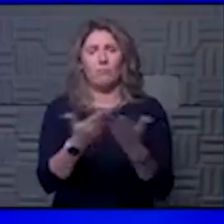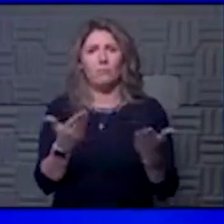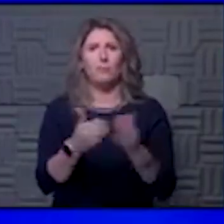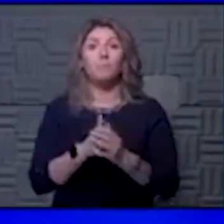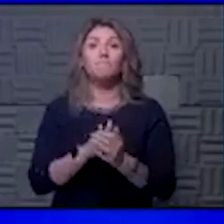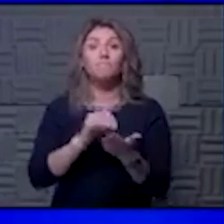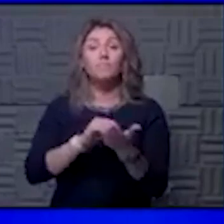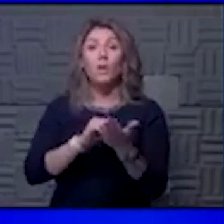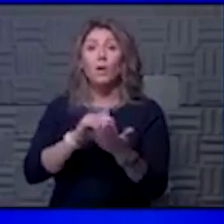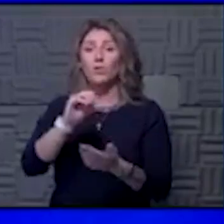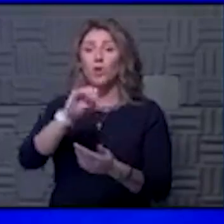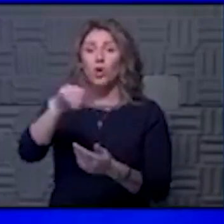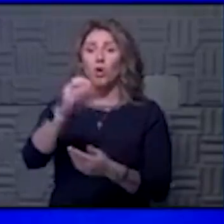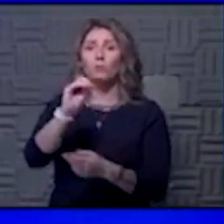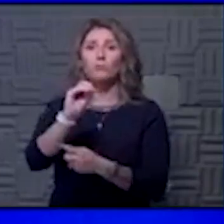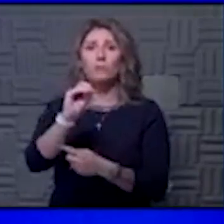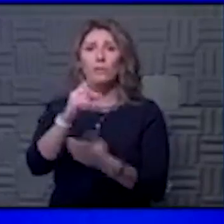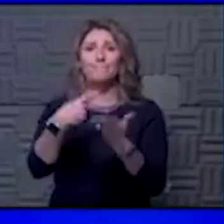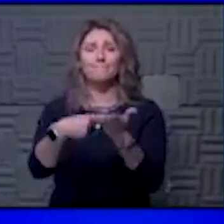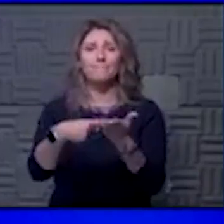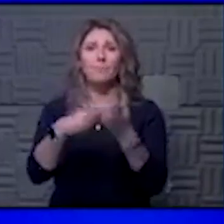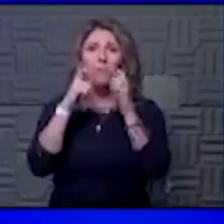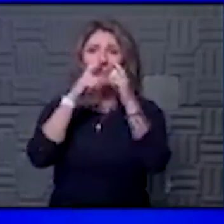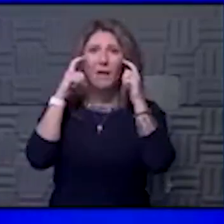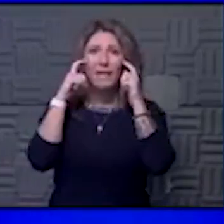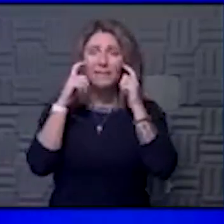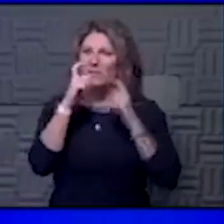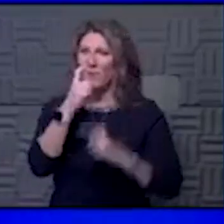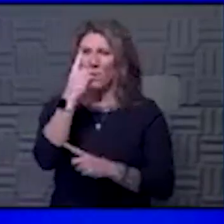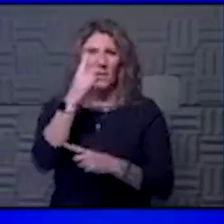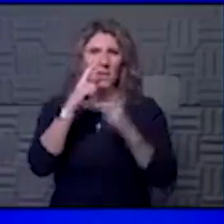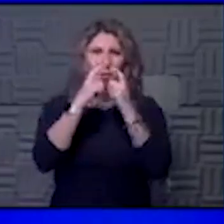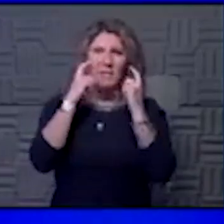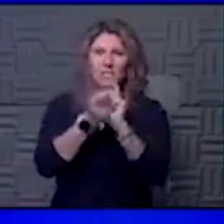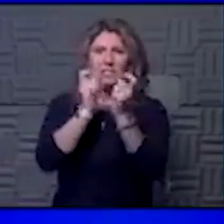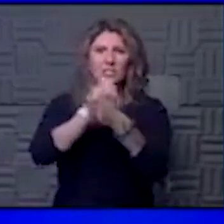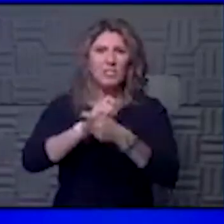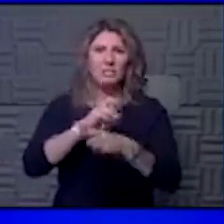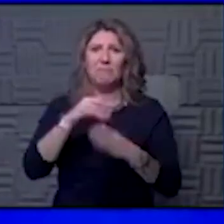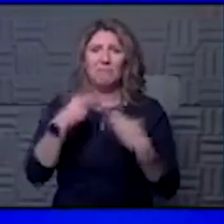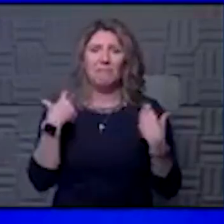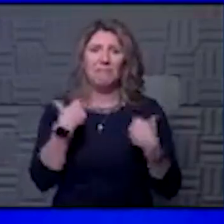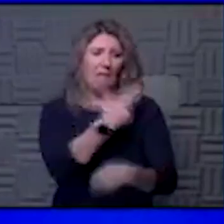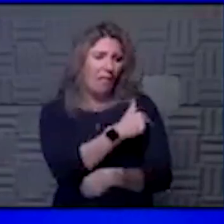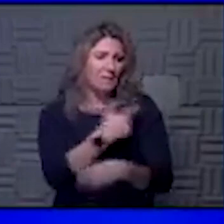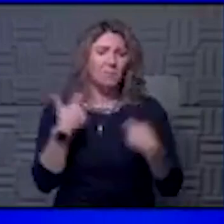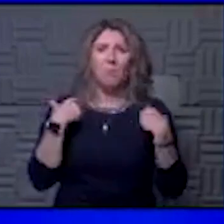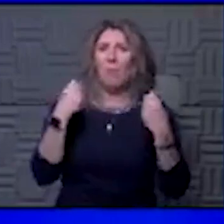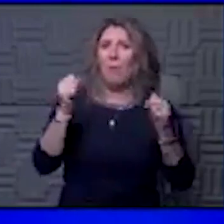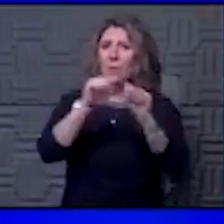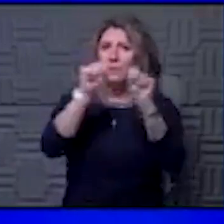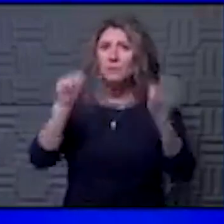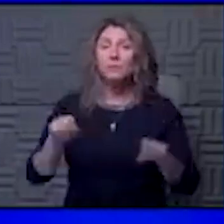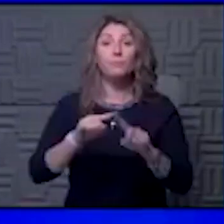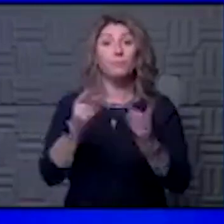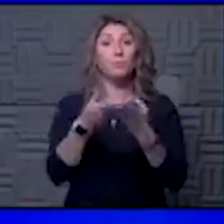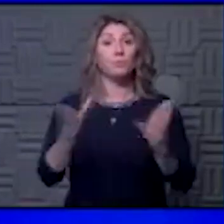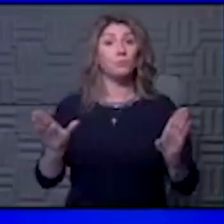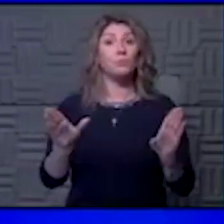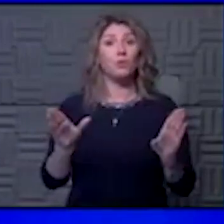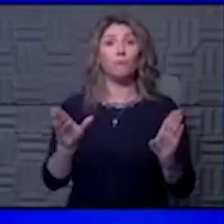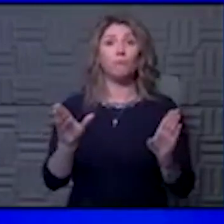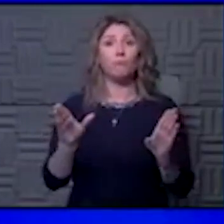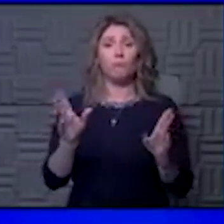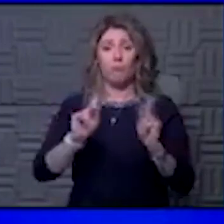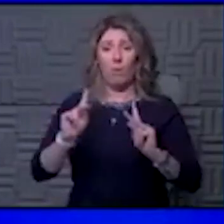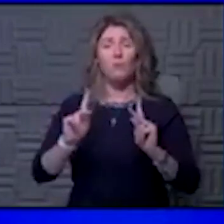Dr. Ojo talked about masking. You know, I don't think masking will change in the hospital or the health care setting ever, but certainly in the general public. But I think